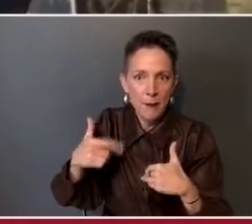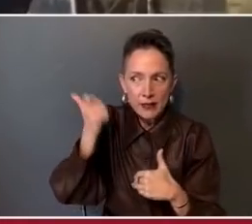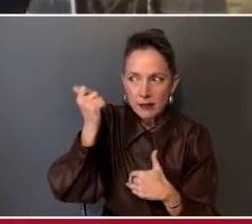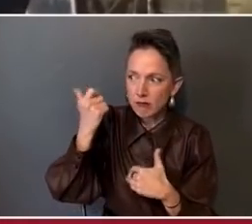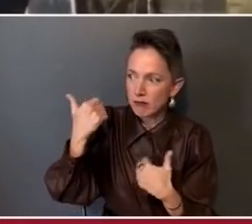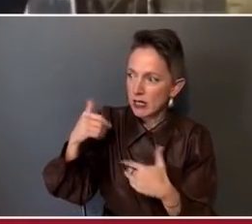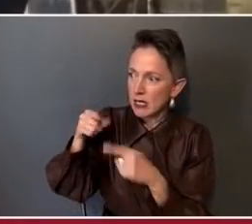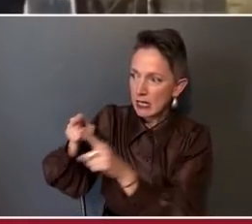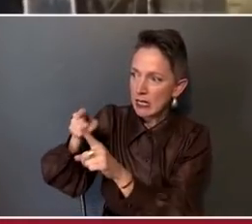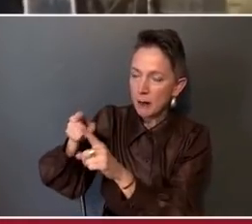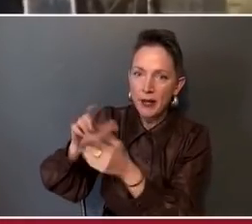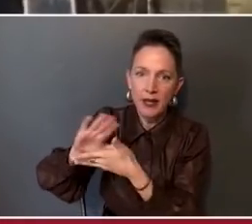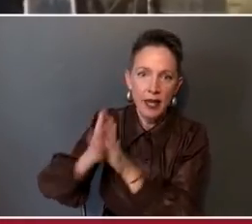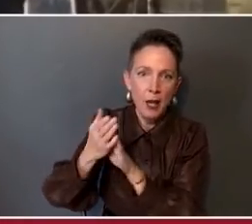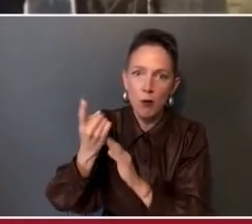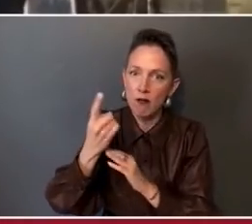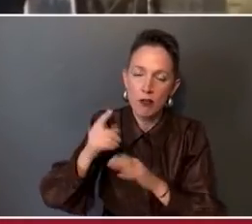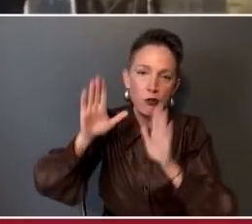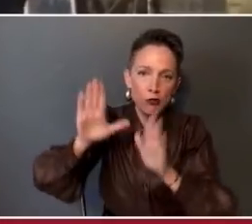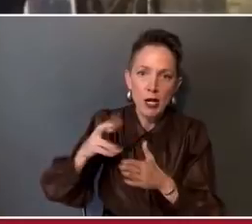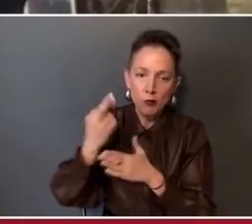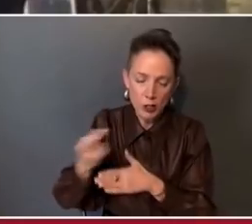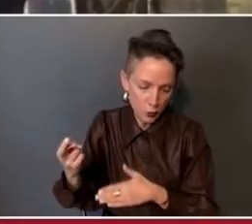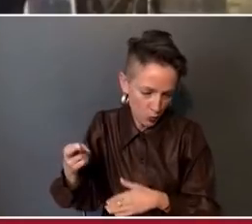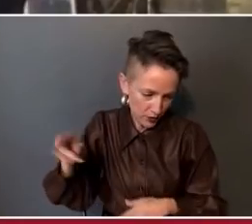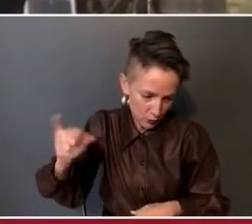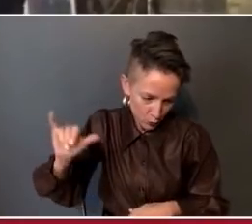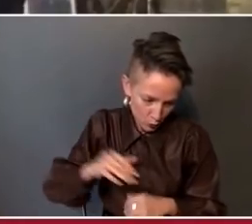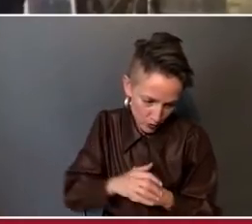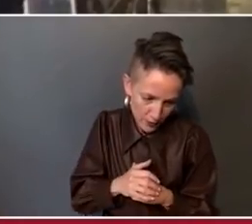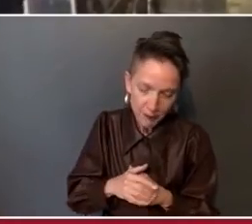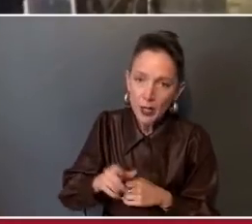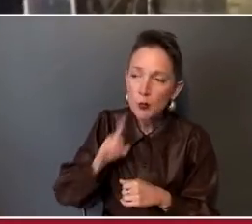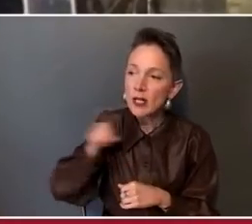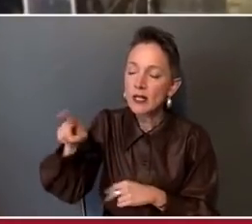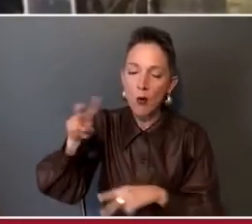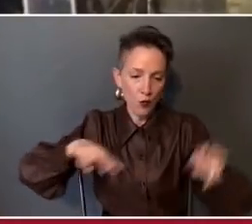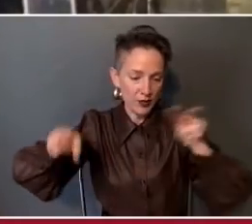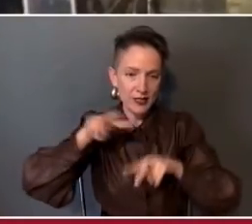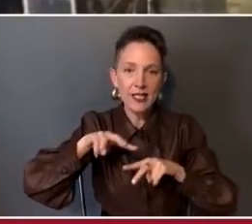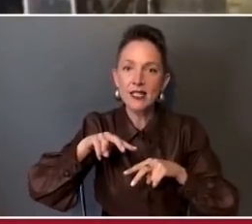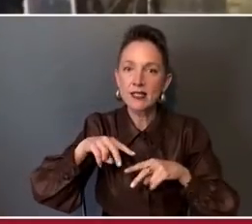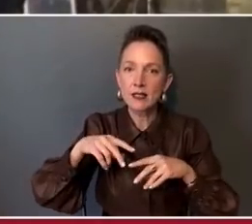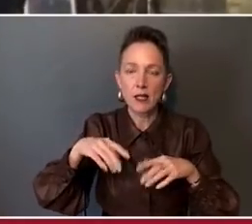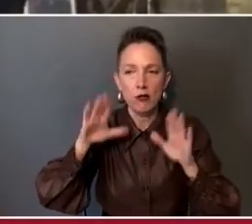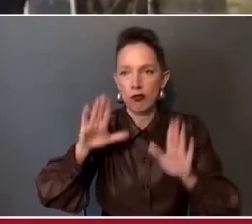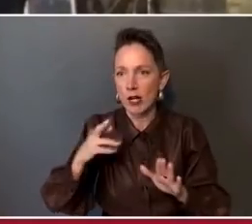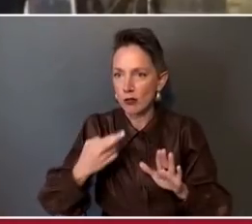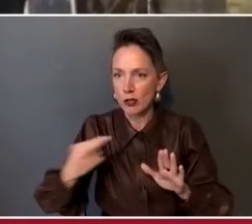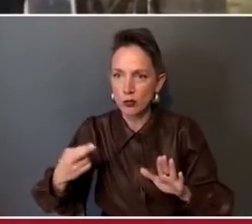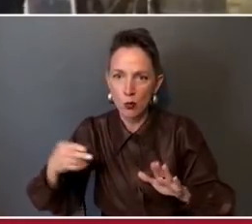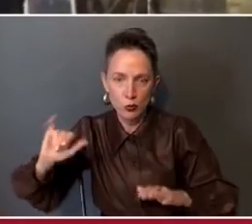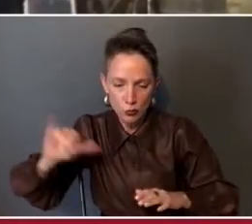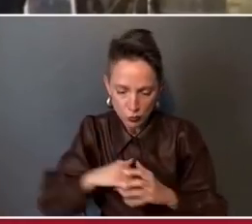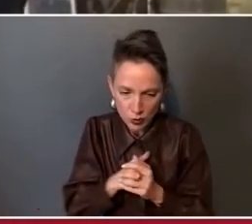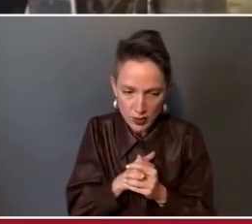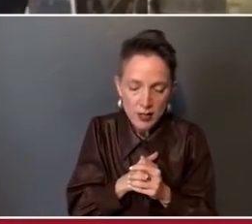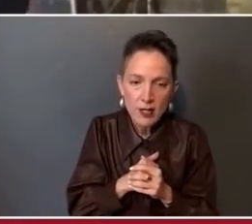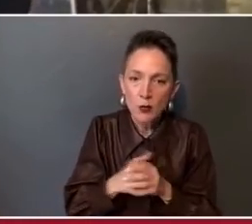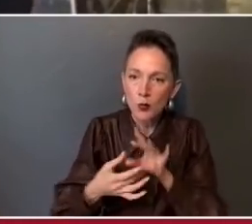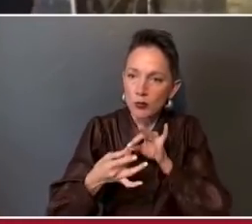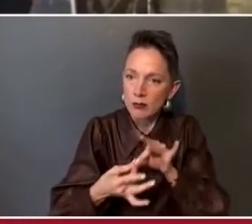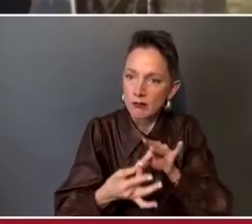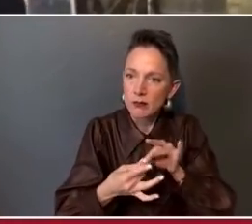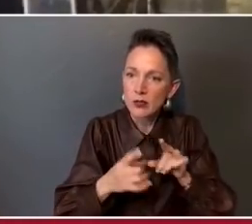one of the country's great resources and who oversees one of the country's great resources relative to helping